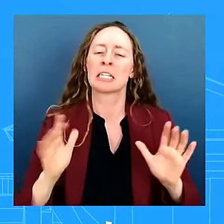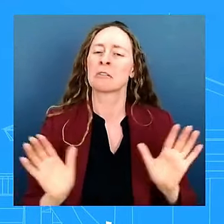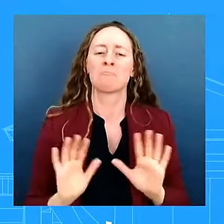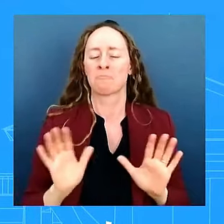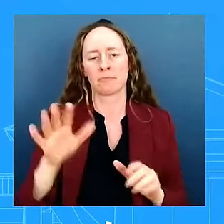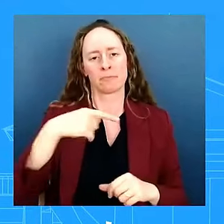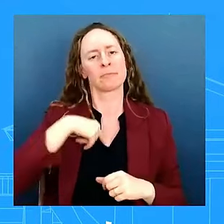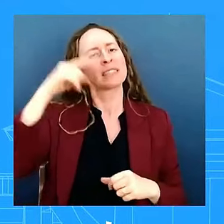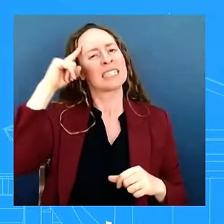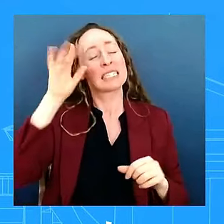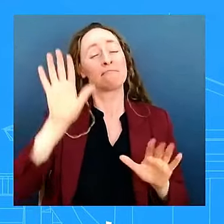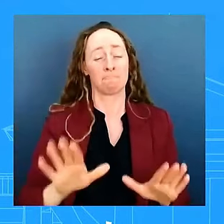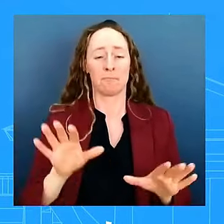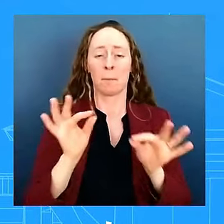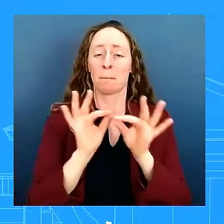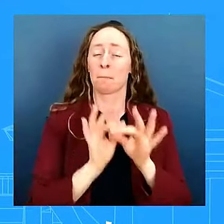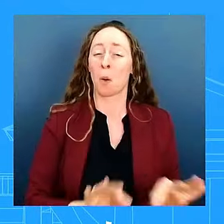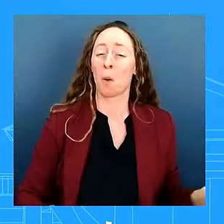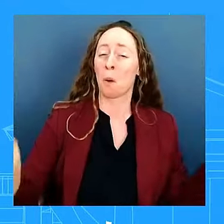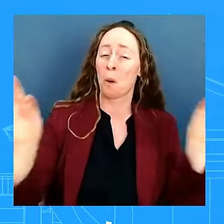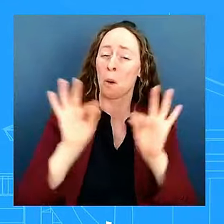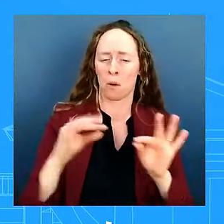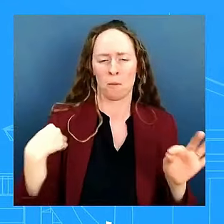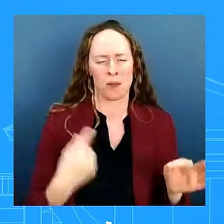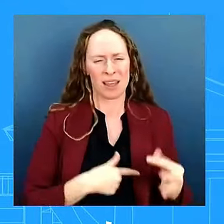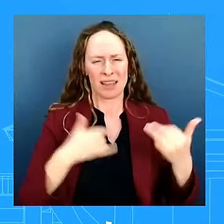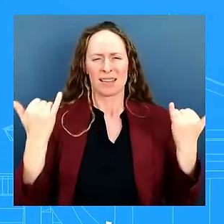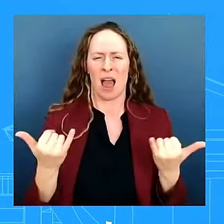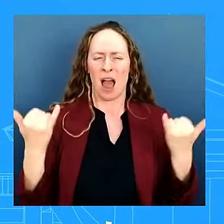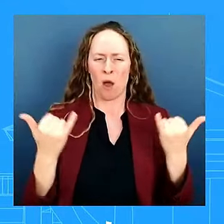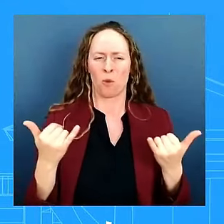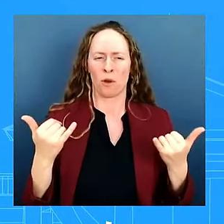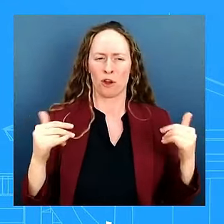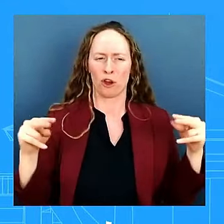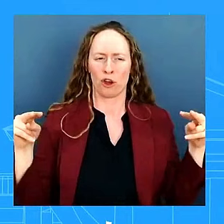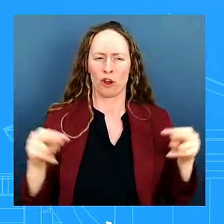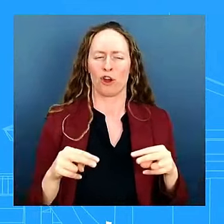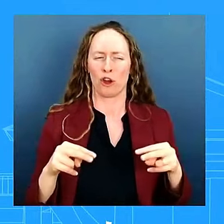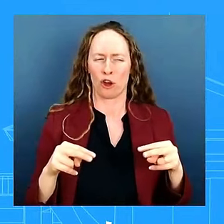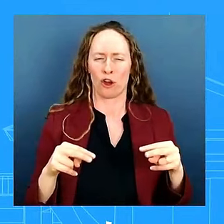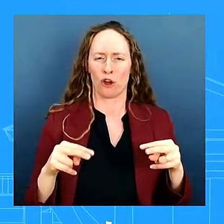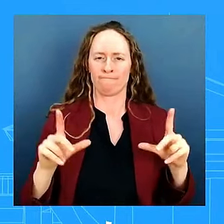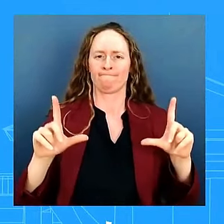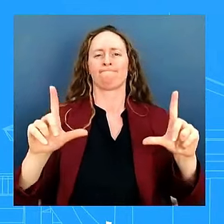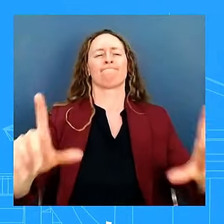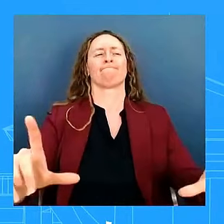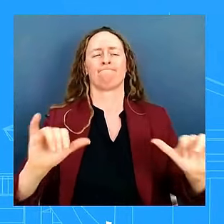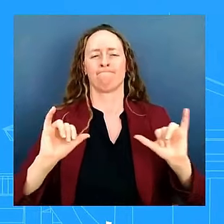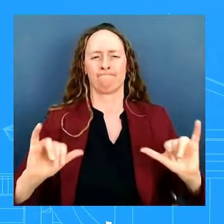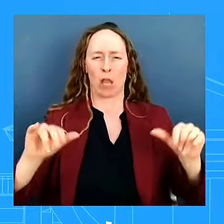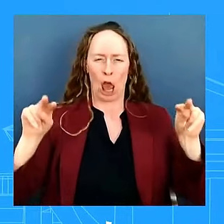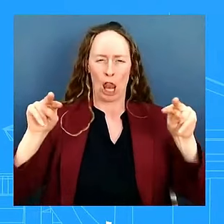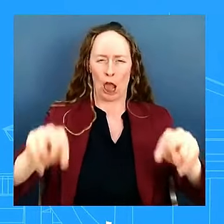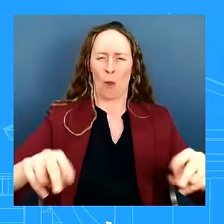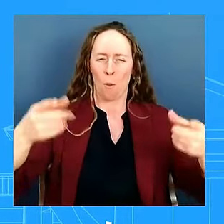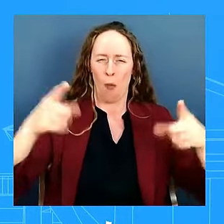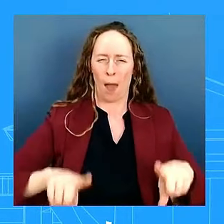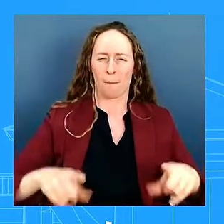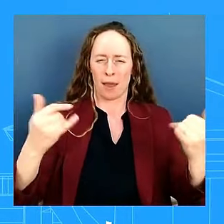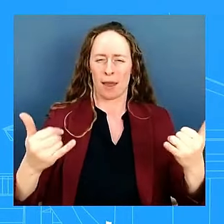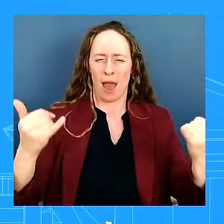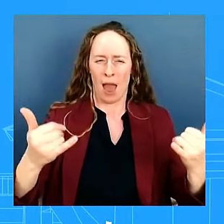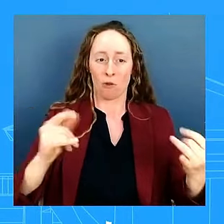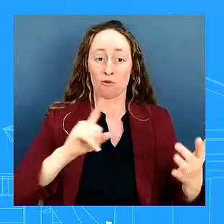all of us take a step back here uh and and just lean on the facts here the springfield ohio police department